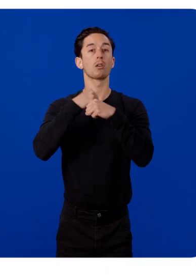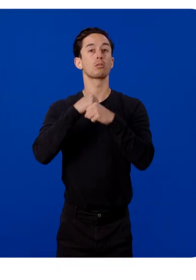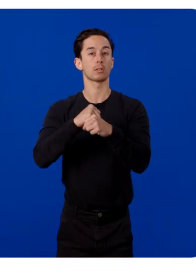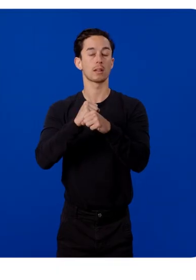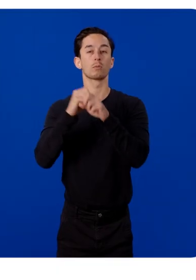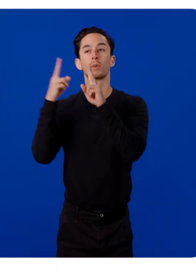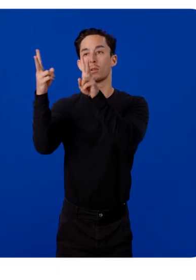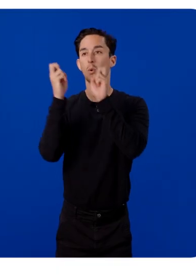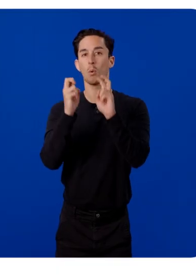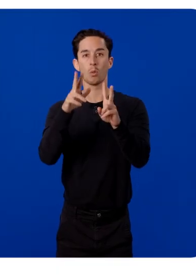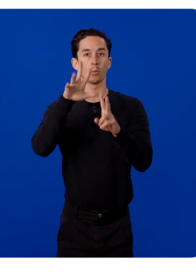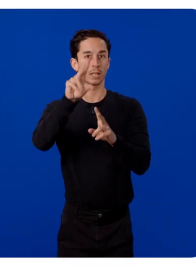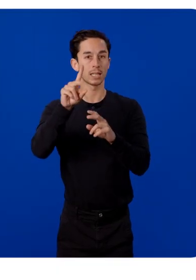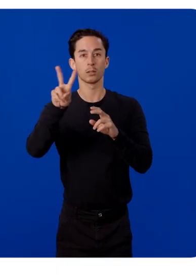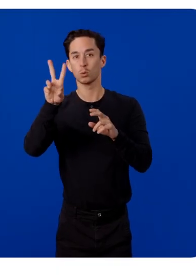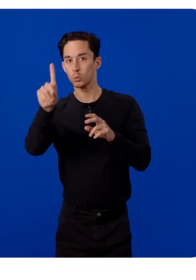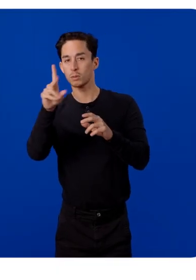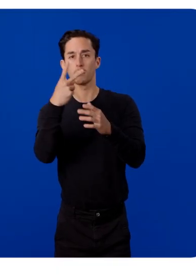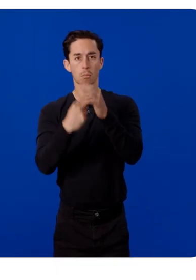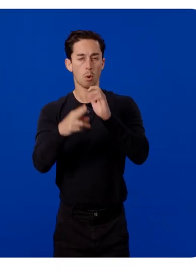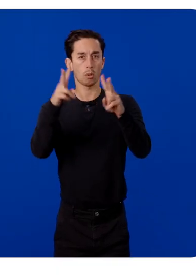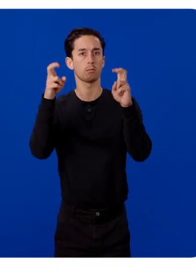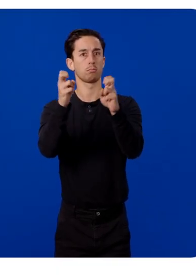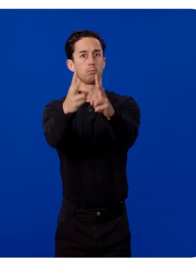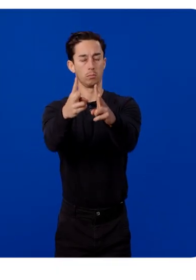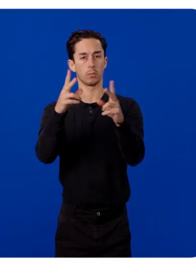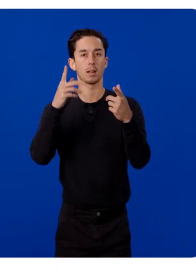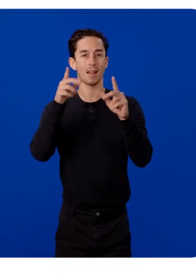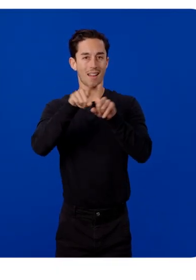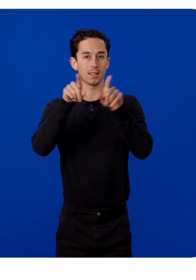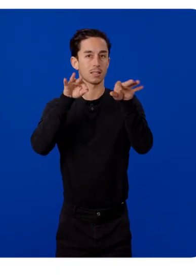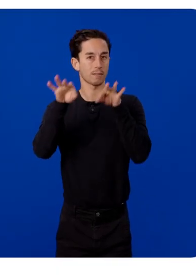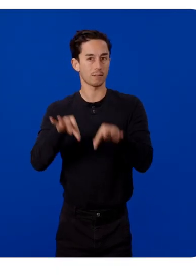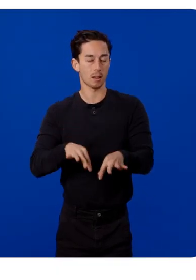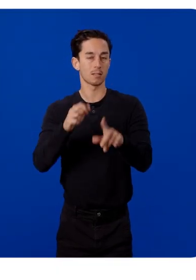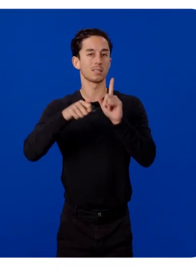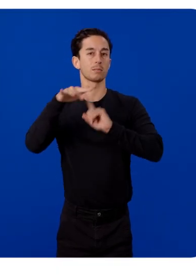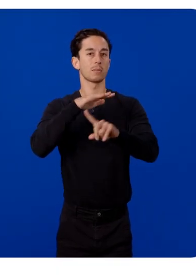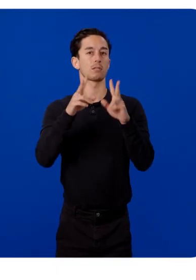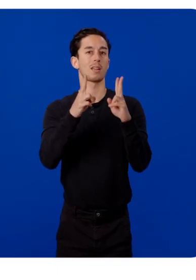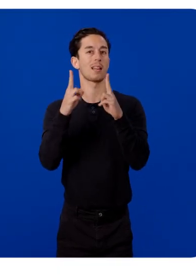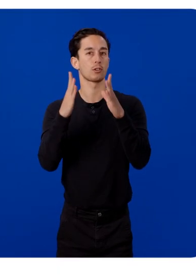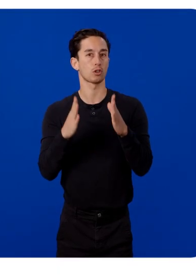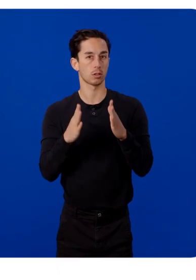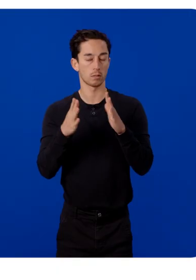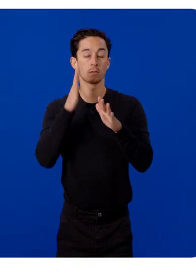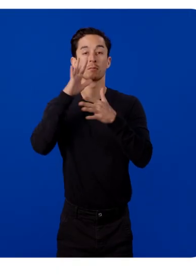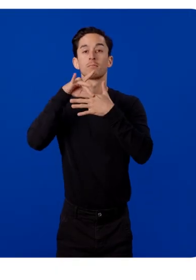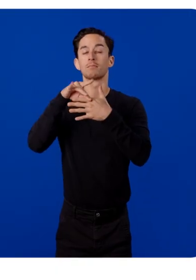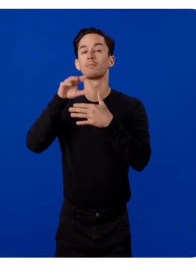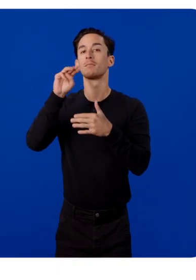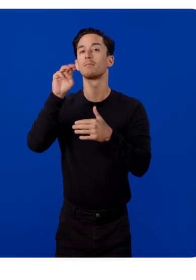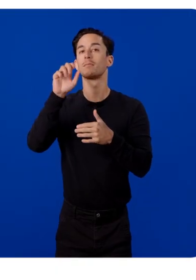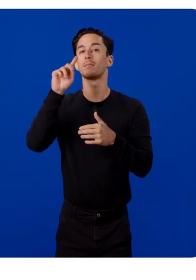objects and 2D panels as defined in Meta Spatial Editor. For context, Meta Quest devices can already run regular